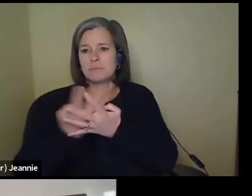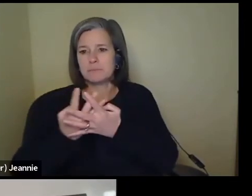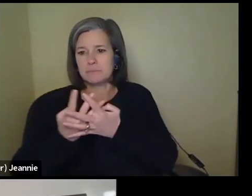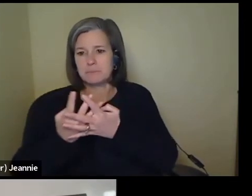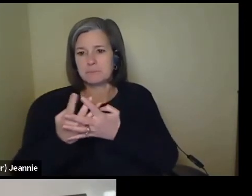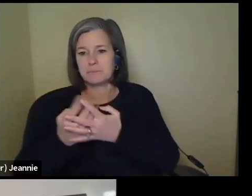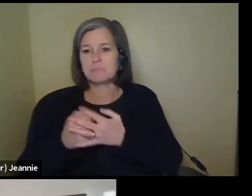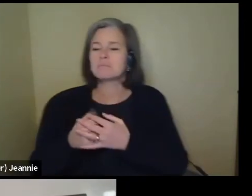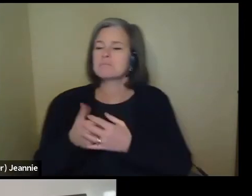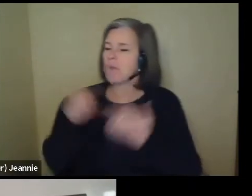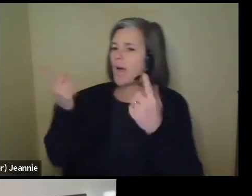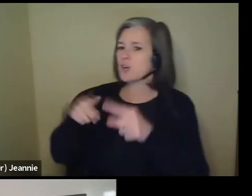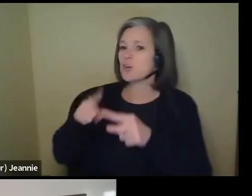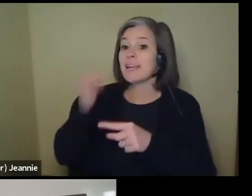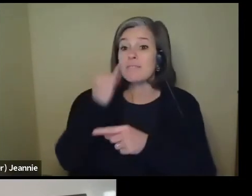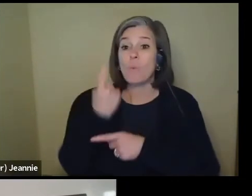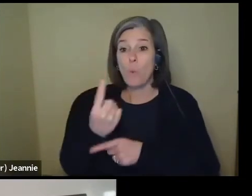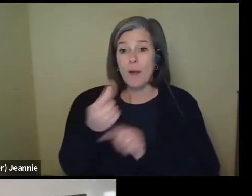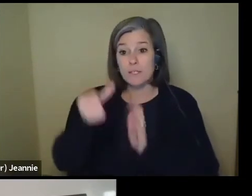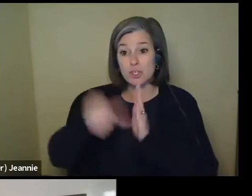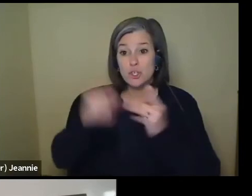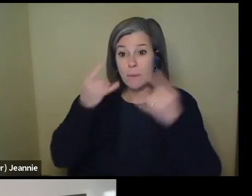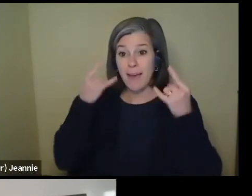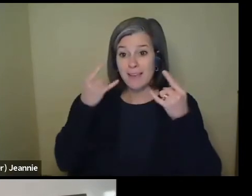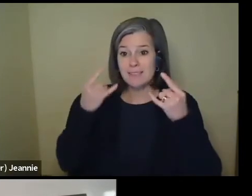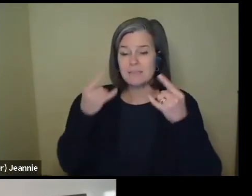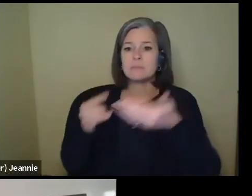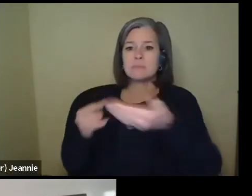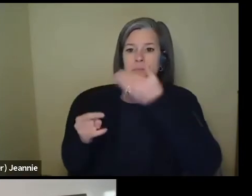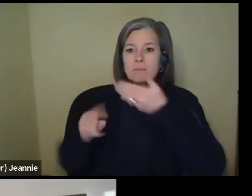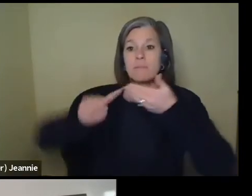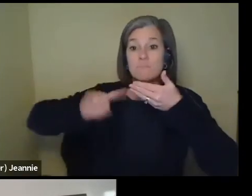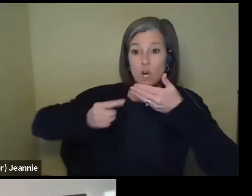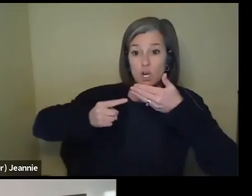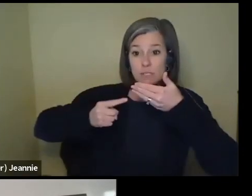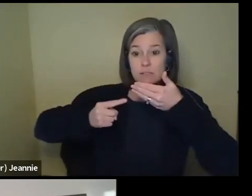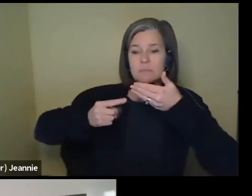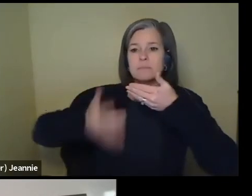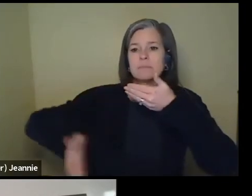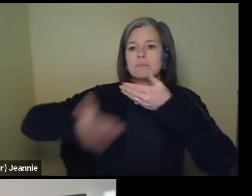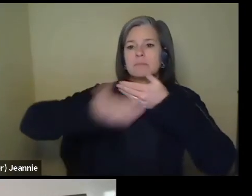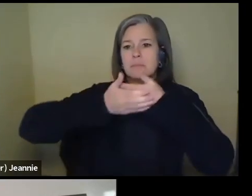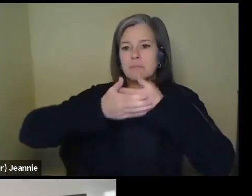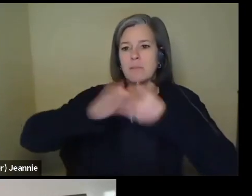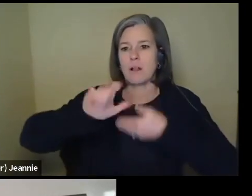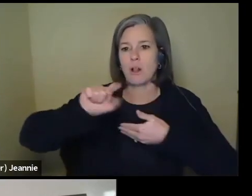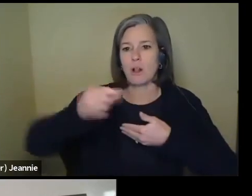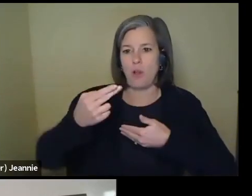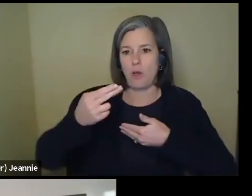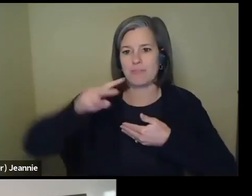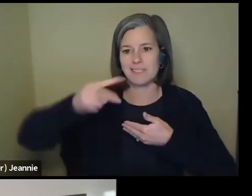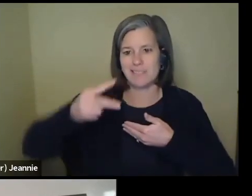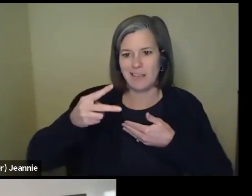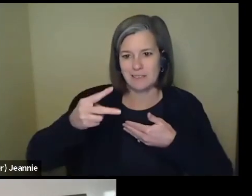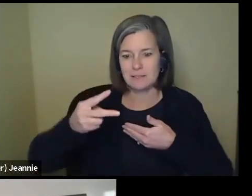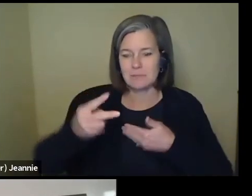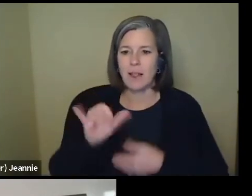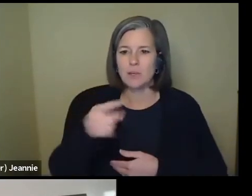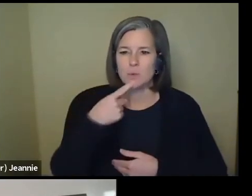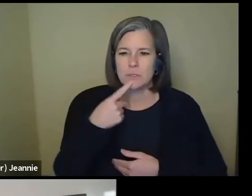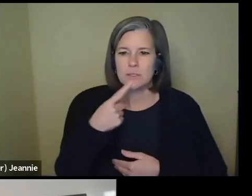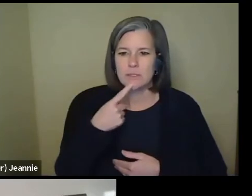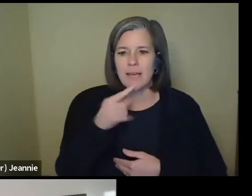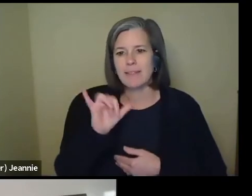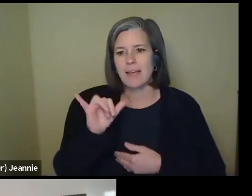a, is a surgical mask, put that one on first, put the cloth mask on top of that. As you said, it's sort of like that